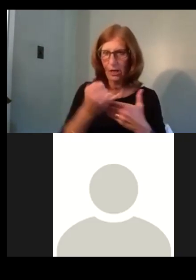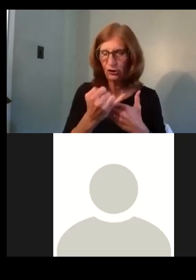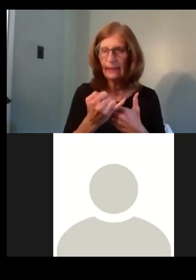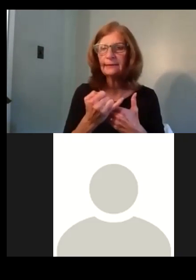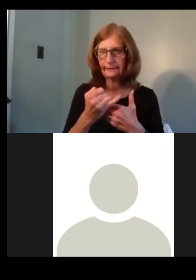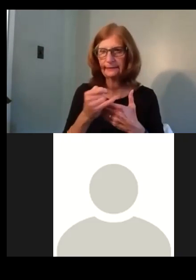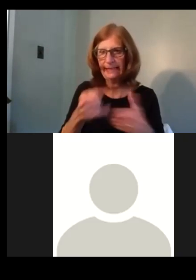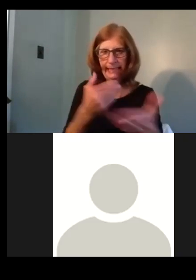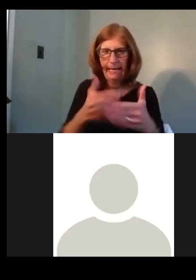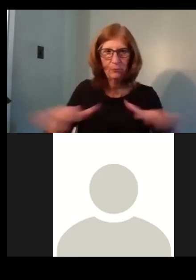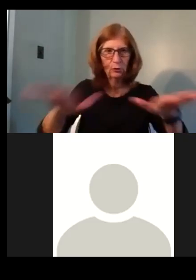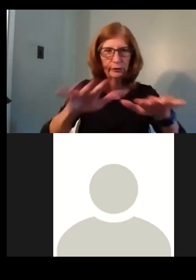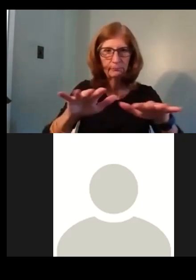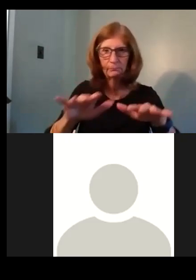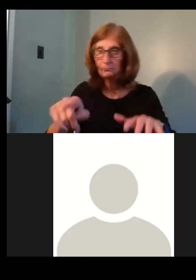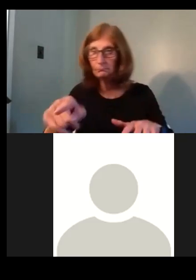So any questions?